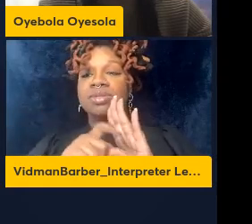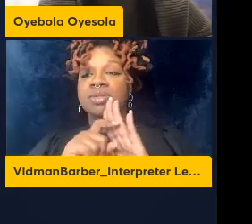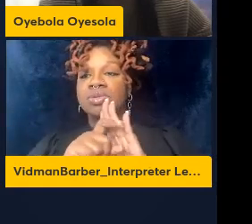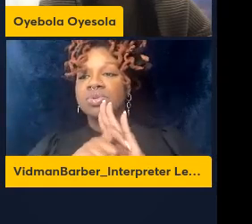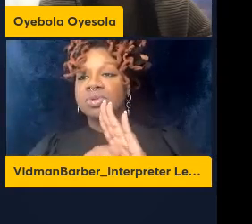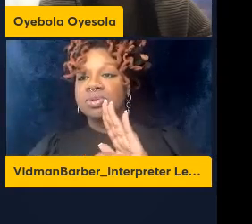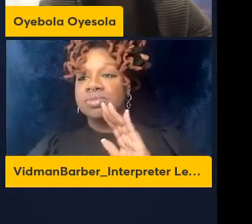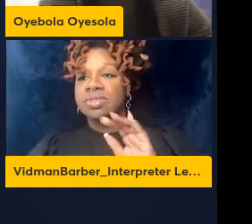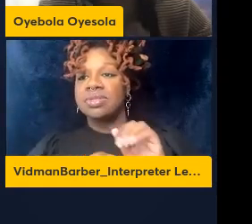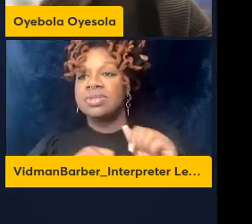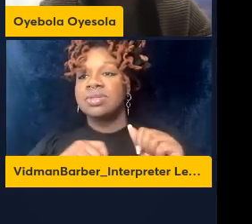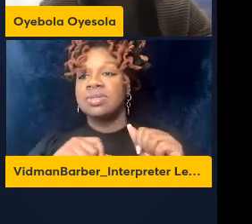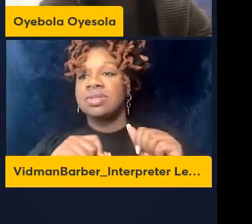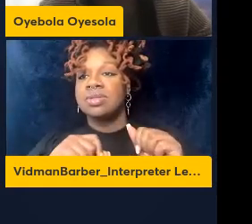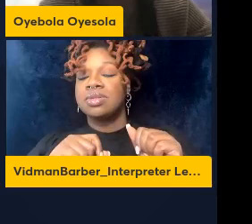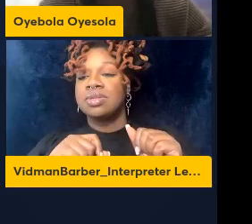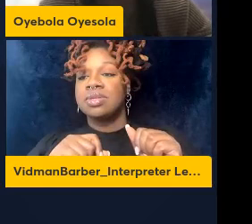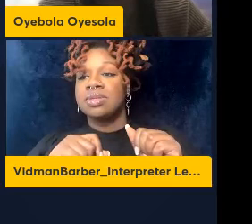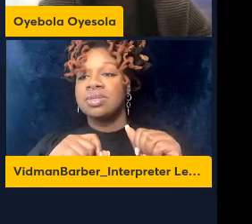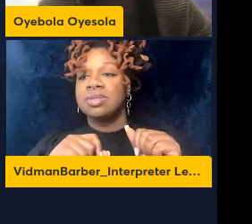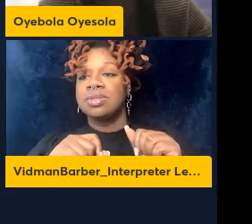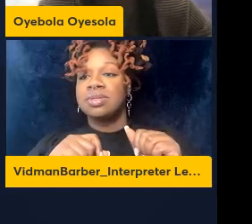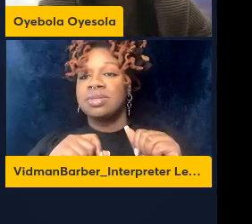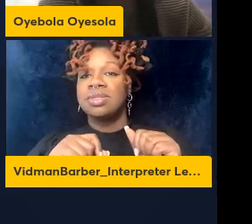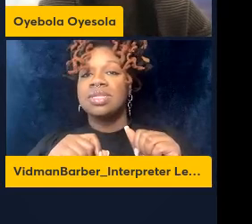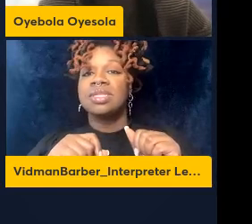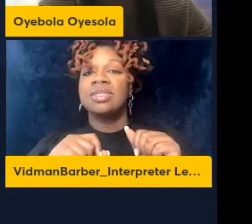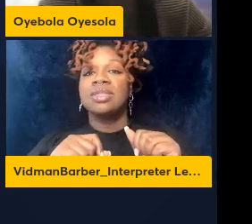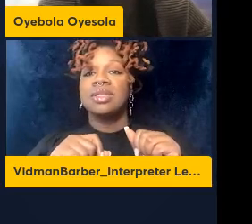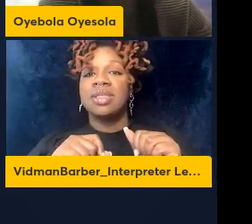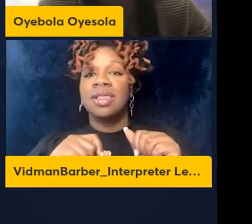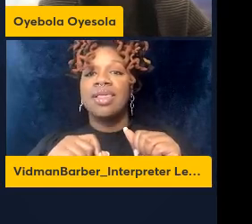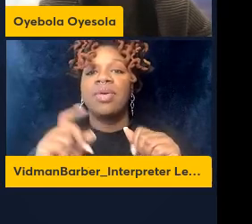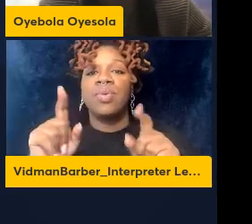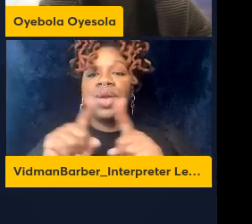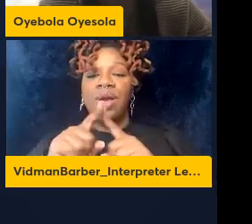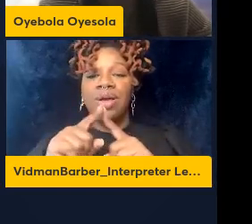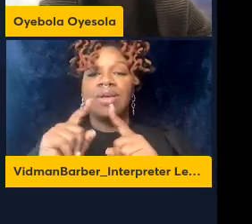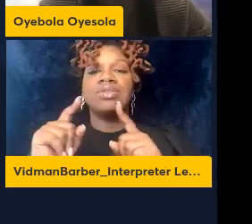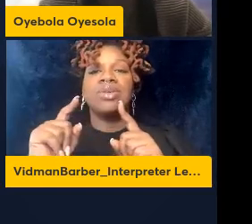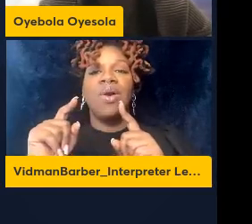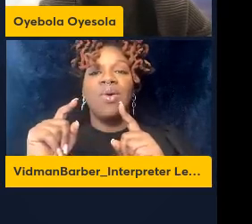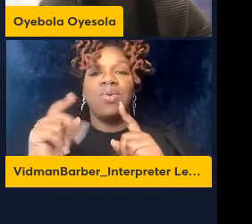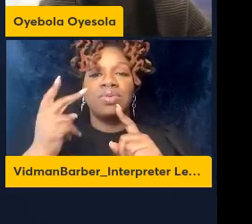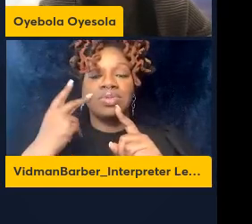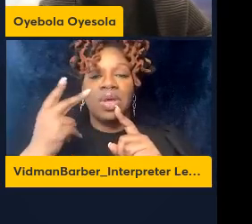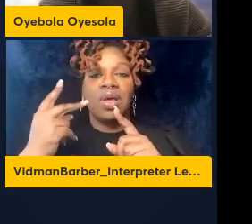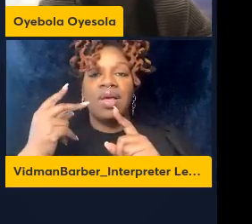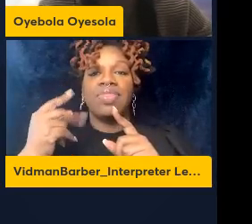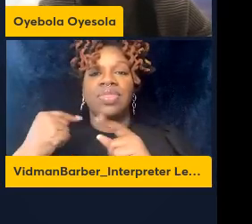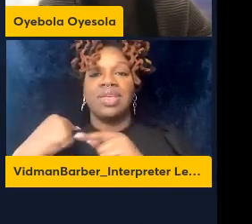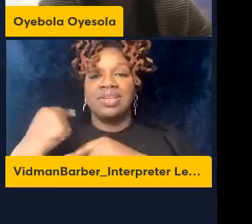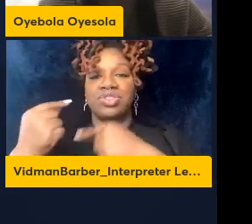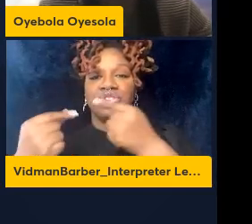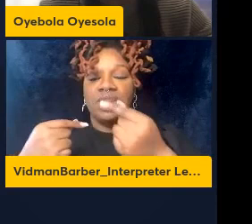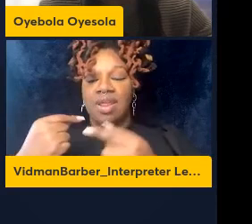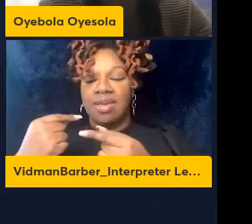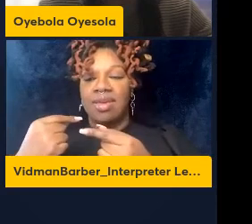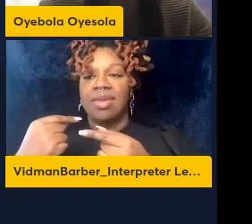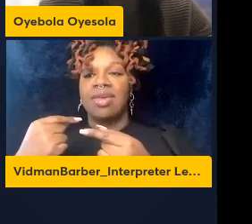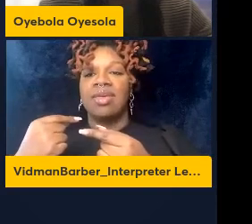genetic related effects in determining the prevalence of